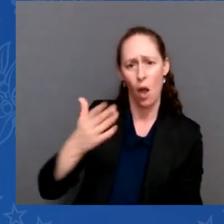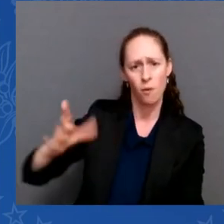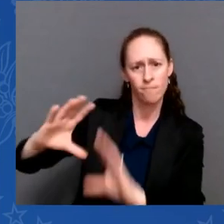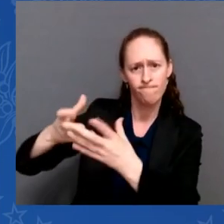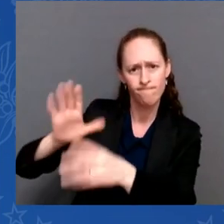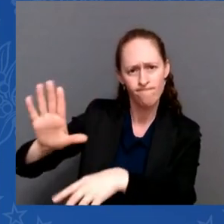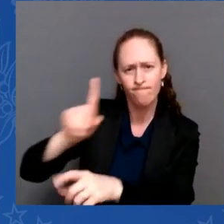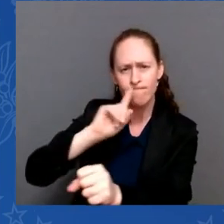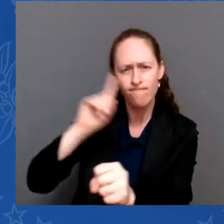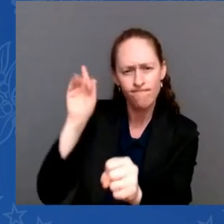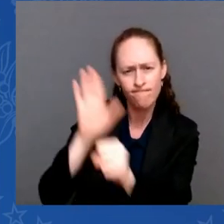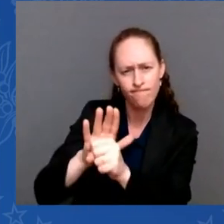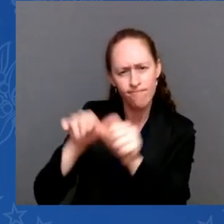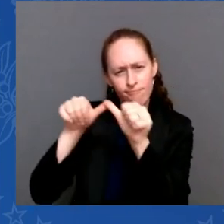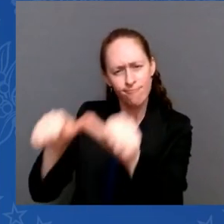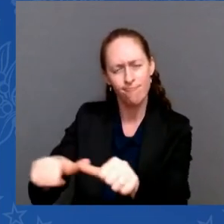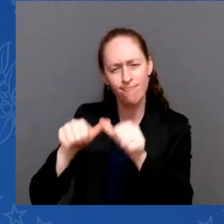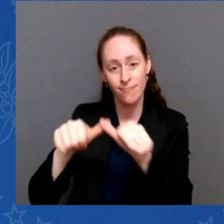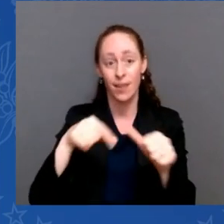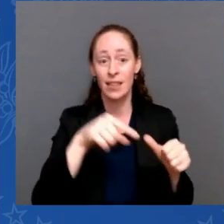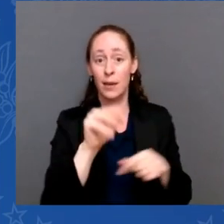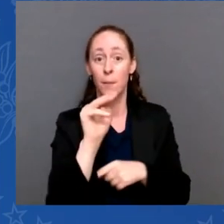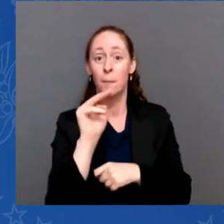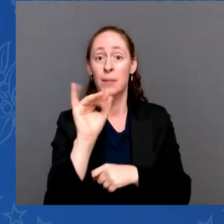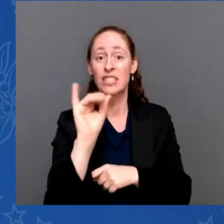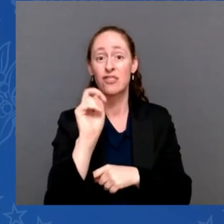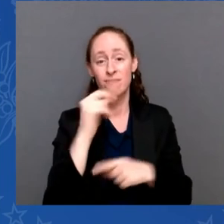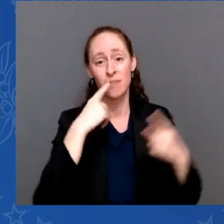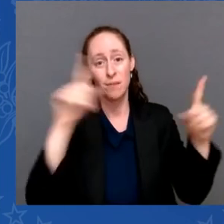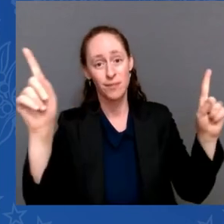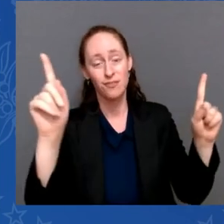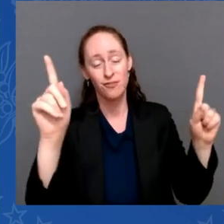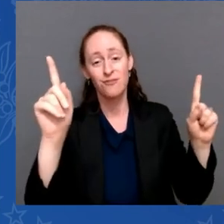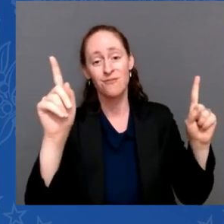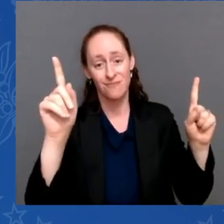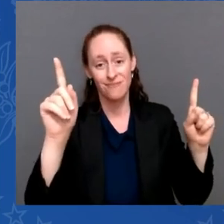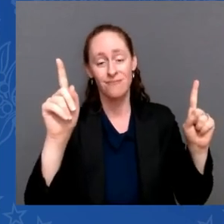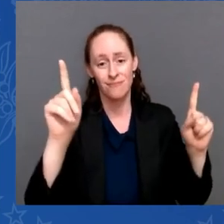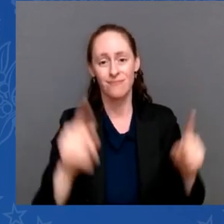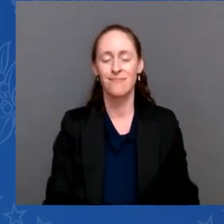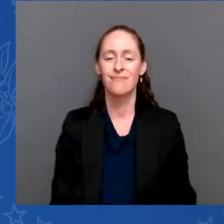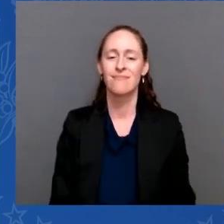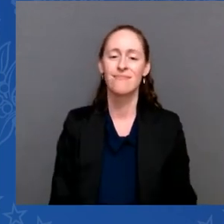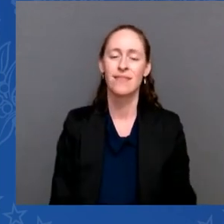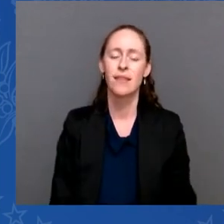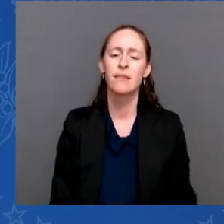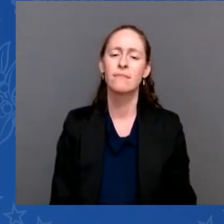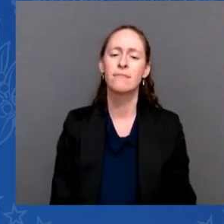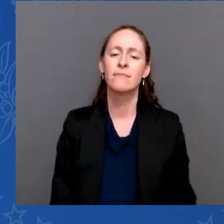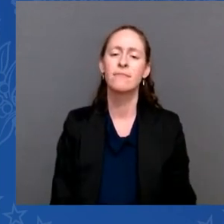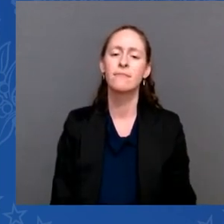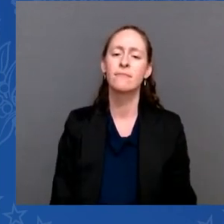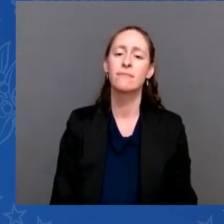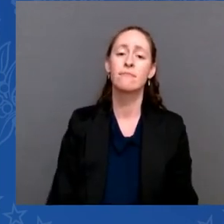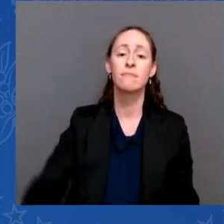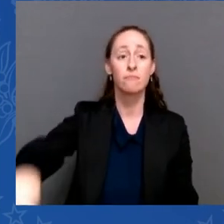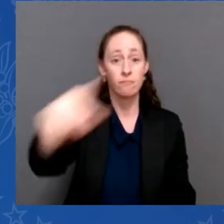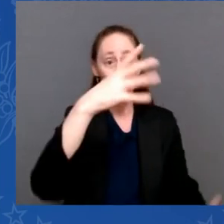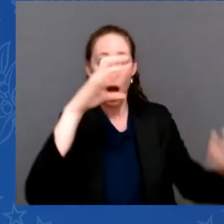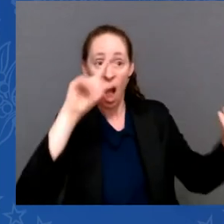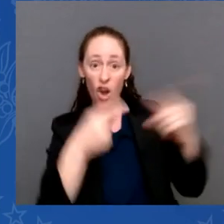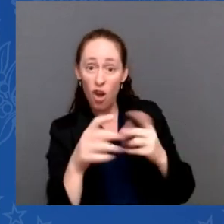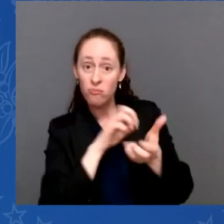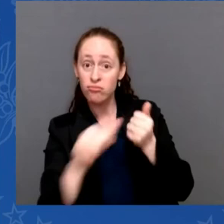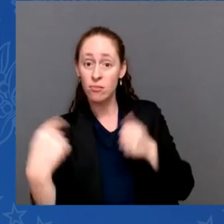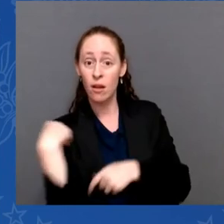It made us all safer to those around the world who continue to seek to harm the United States. Hear me now.